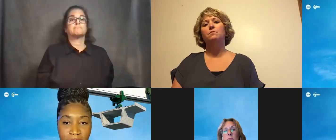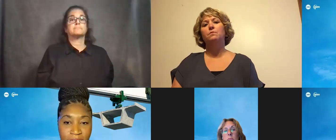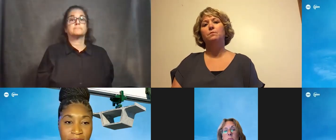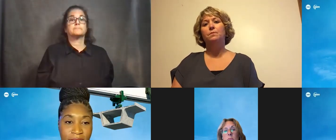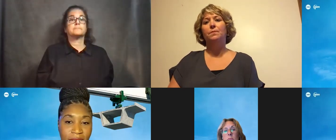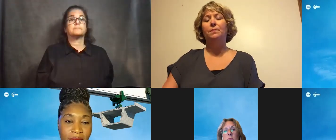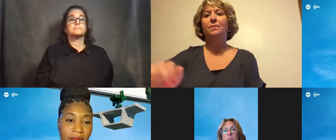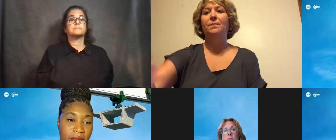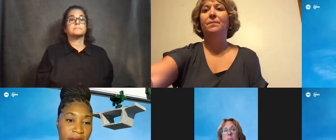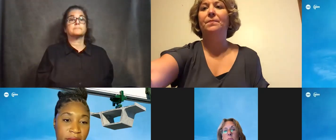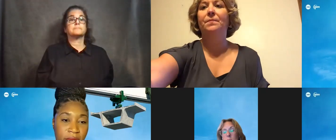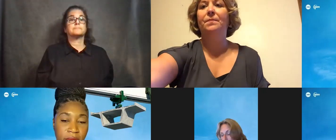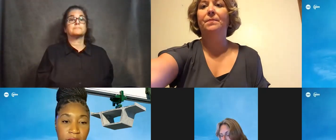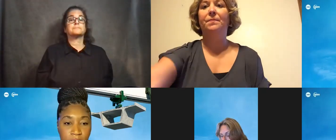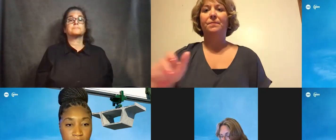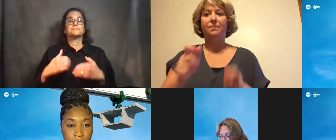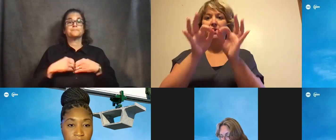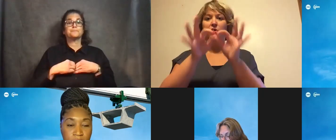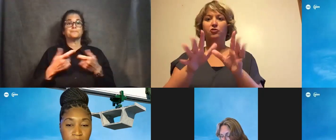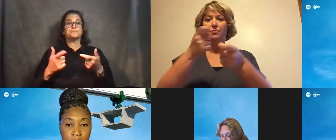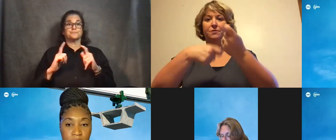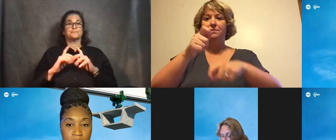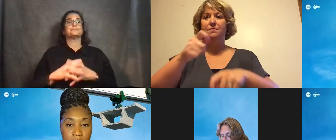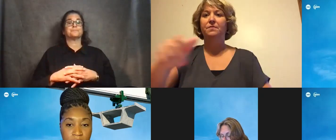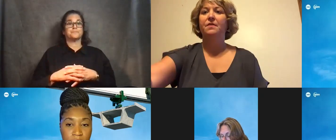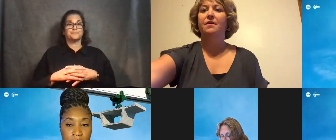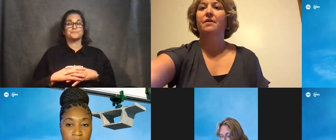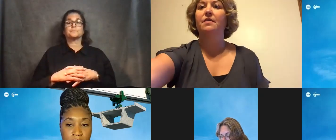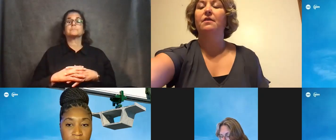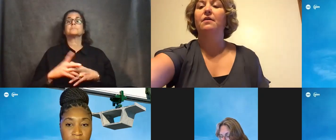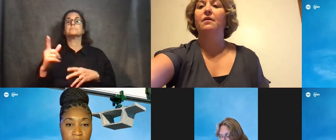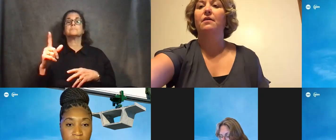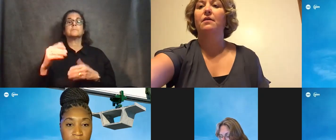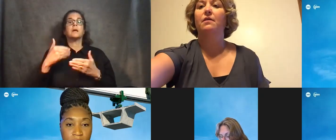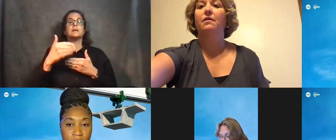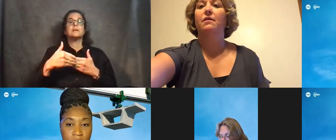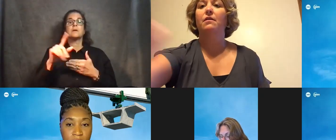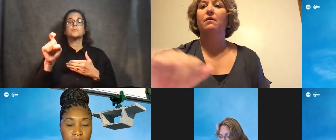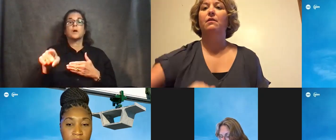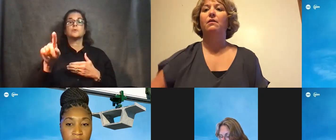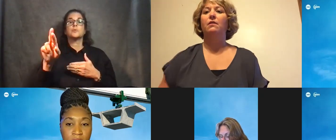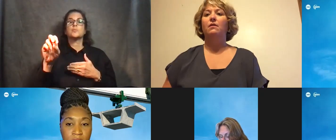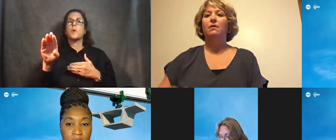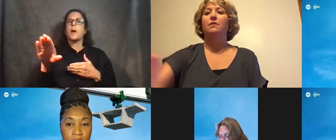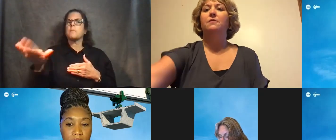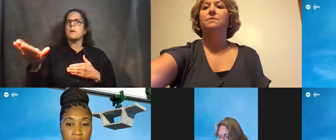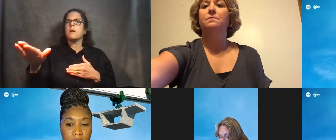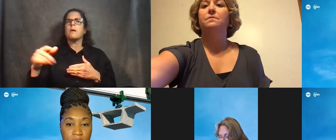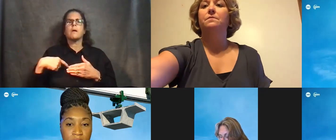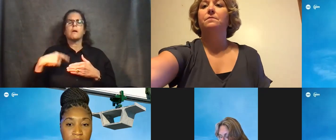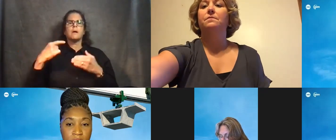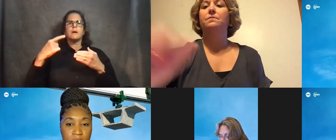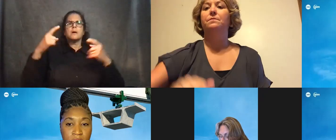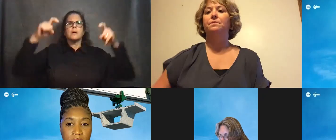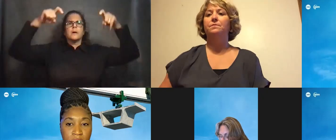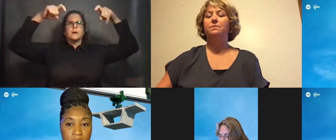Rob. It says, suspension bridges. Will cables end up anchored on either side of the bridge? And where